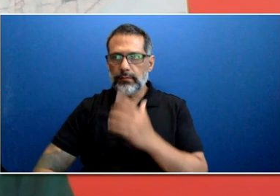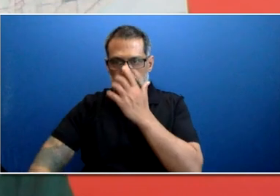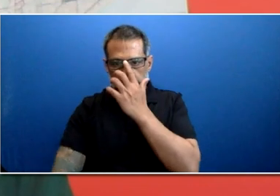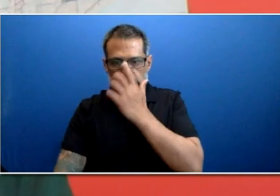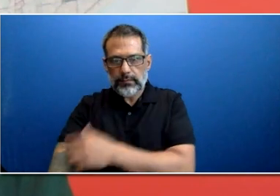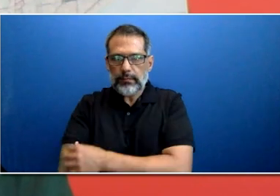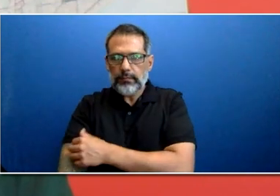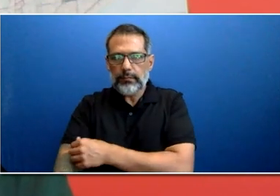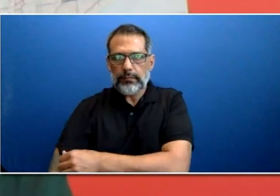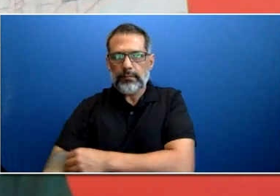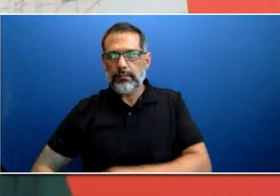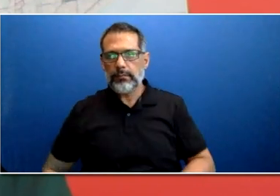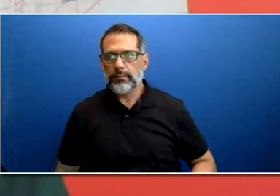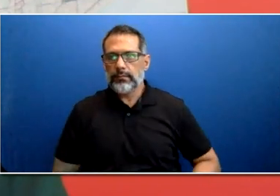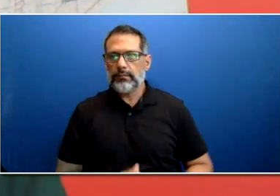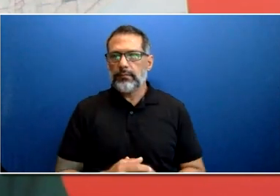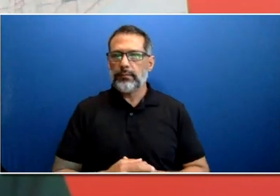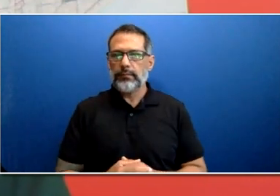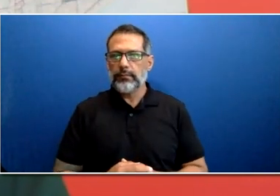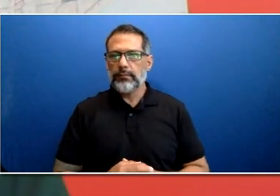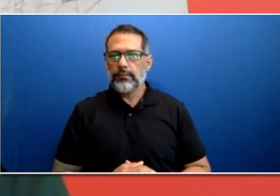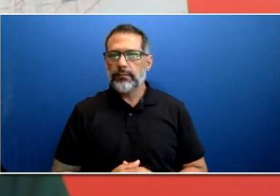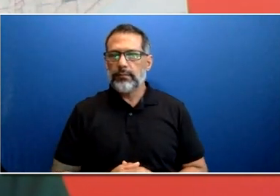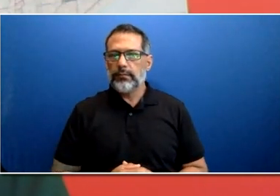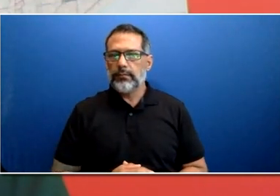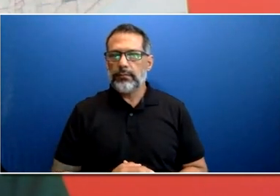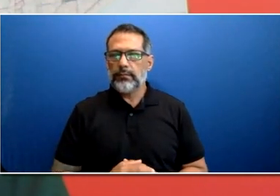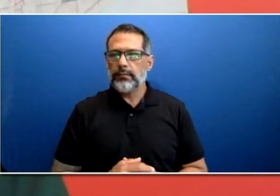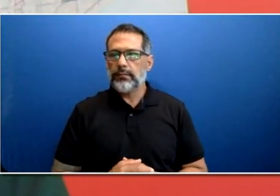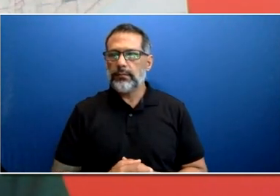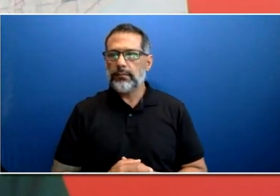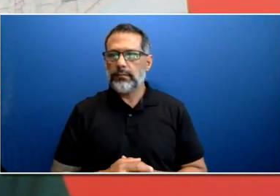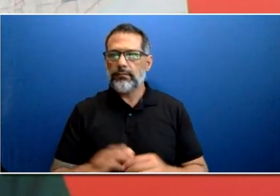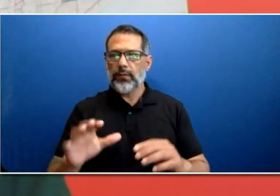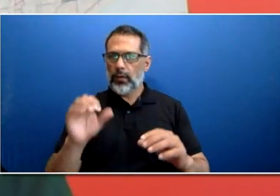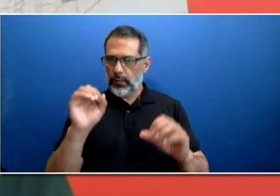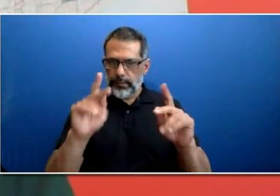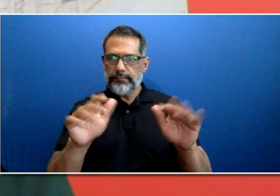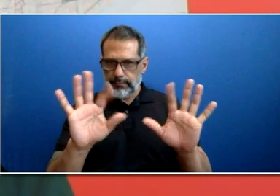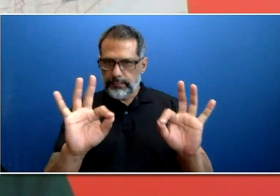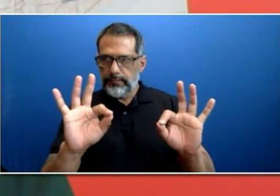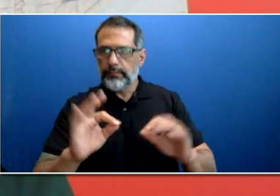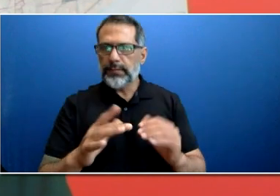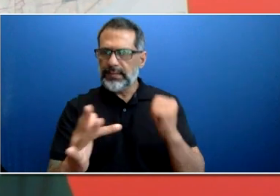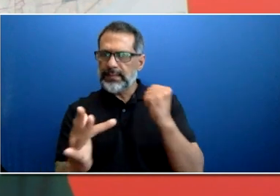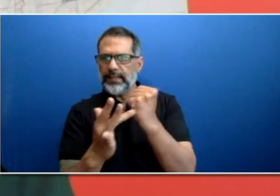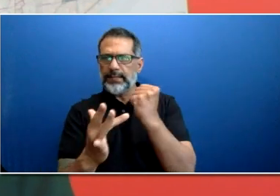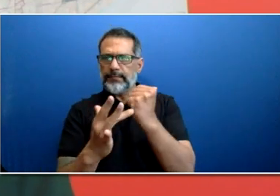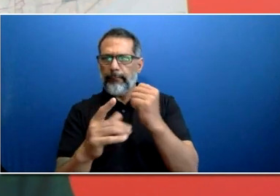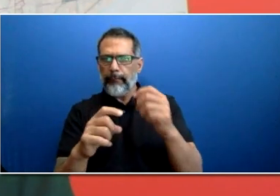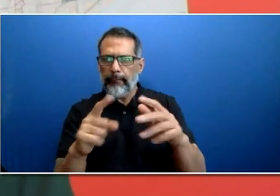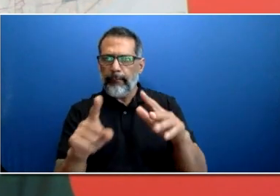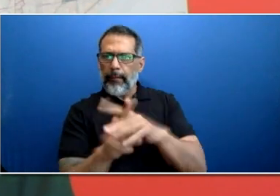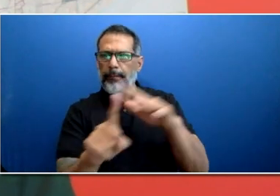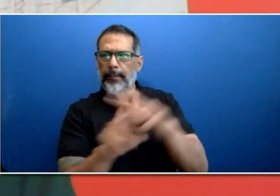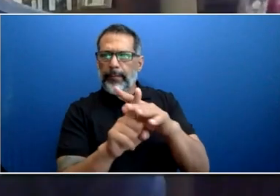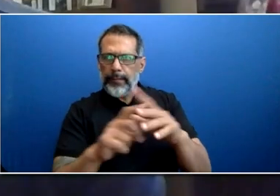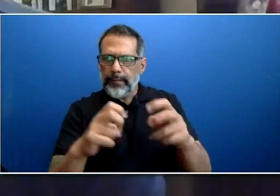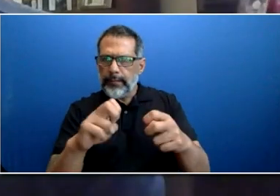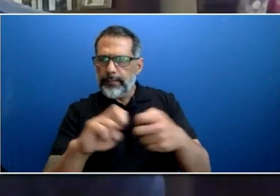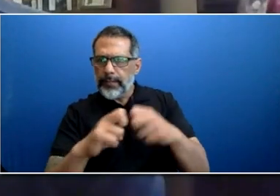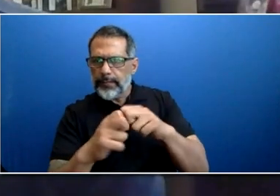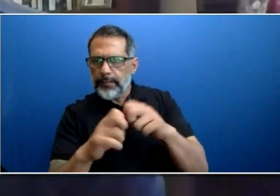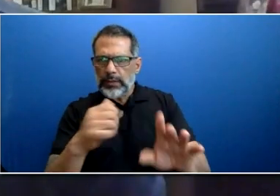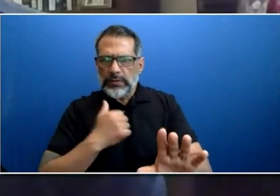So, all right. I'm not sure if the technical difficulty was with me or with Fort. I'm just going to keep pressing forward.